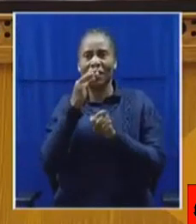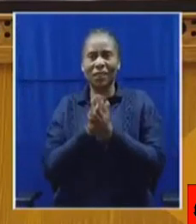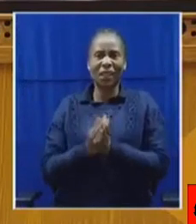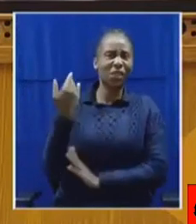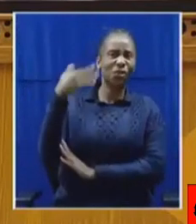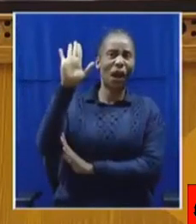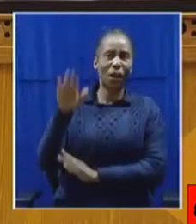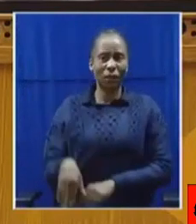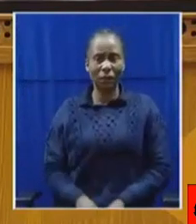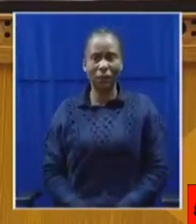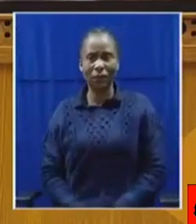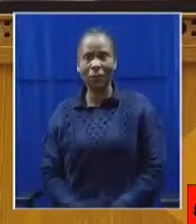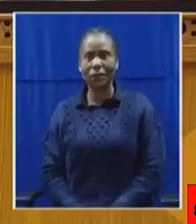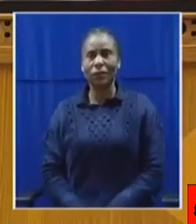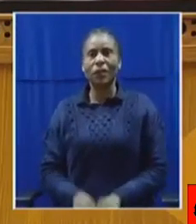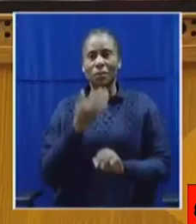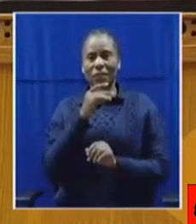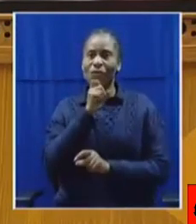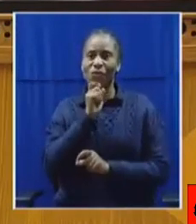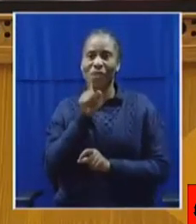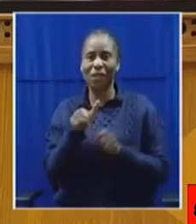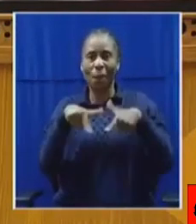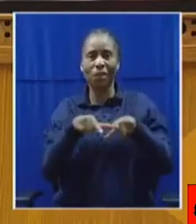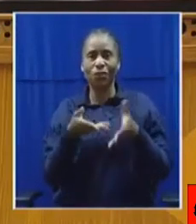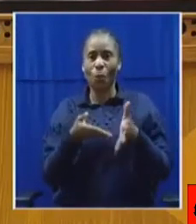We will not degenerate. Honourable Maimani.